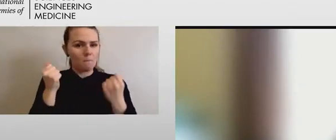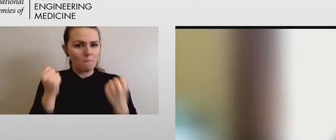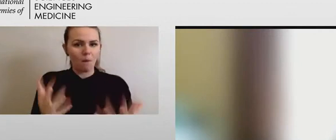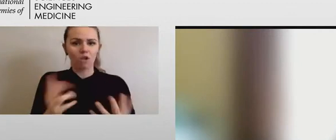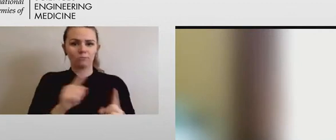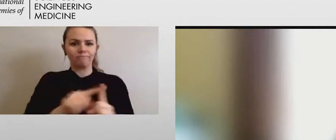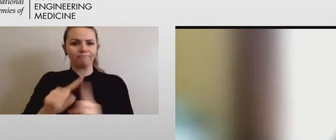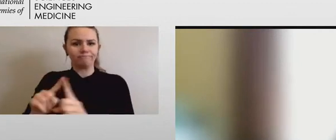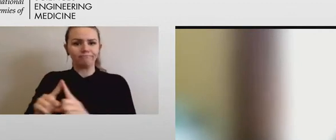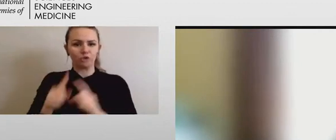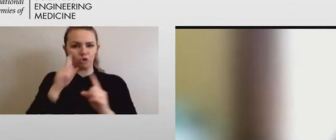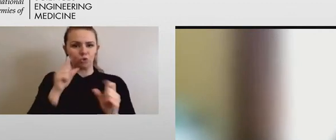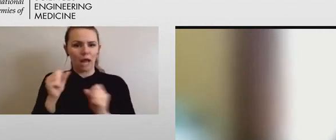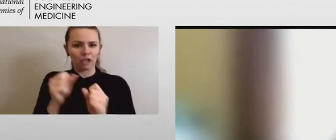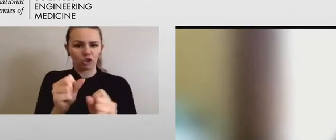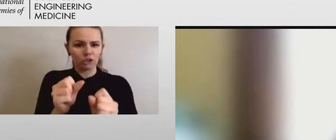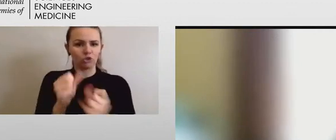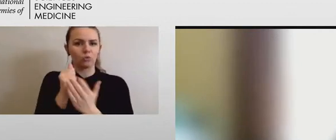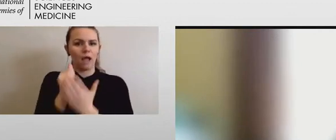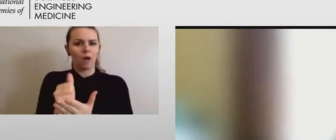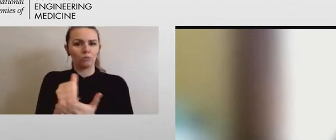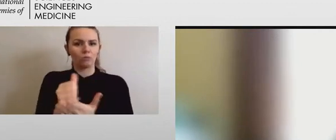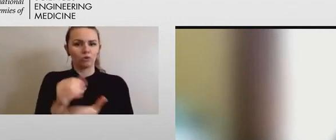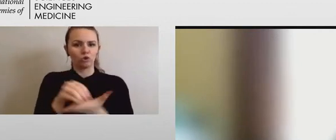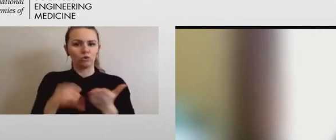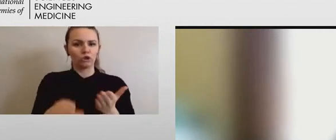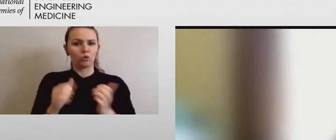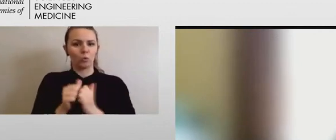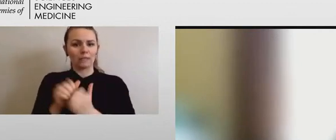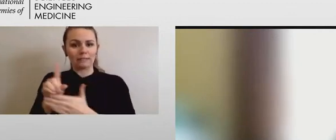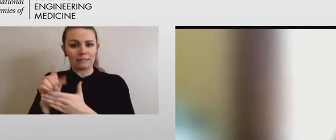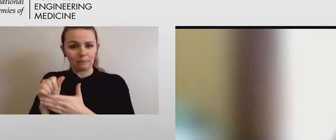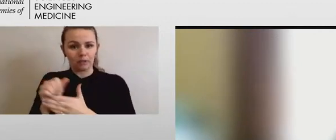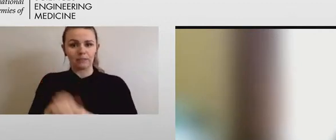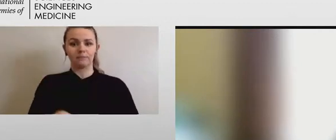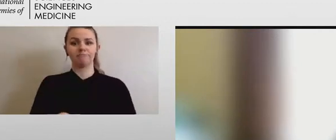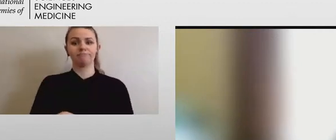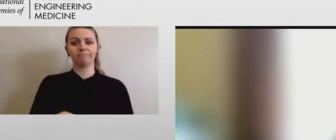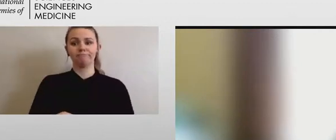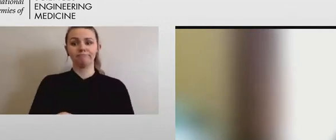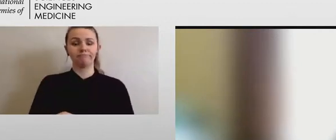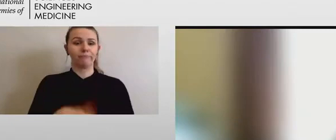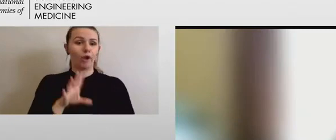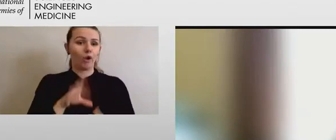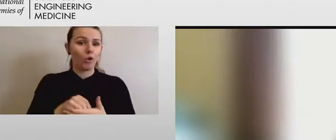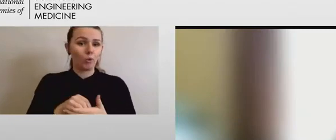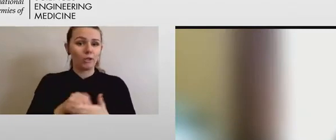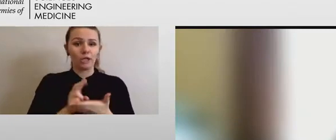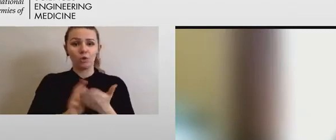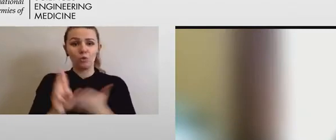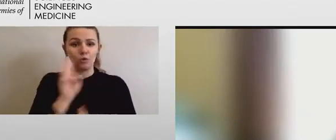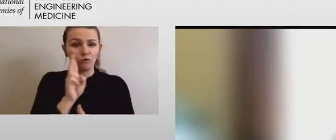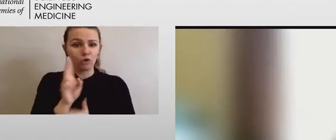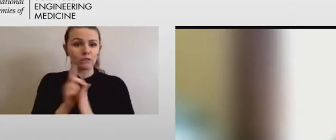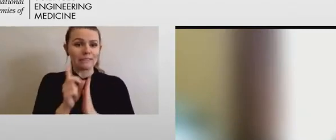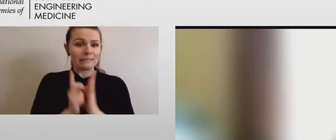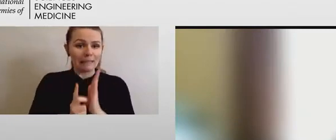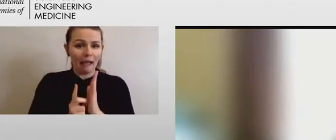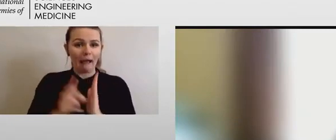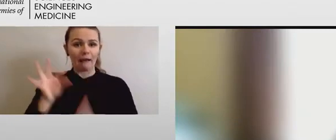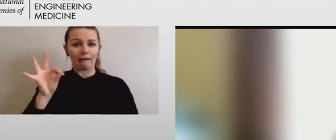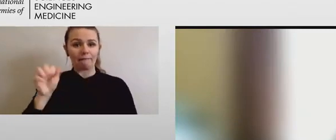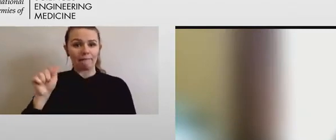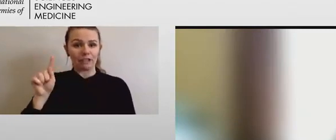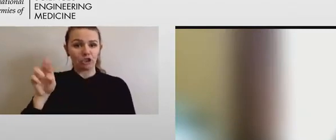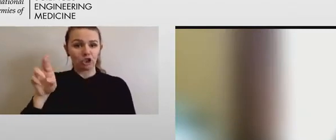to be successful in the lab sciences, including universal design features in laboratories